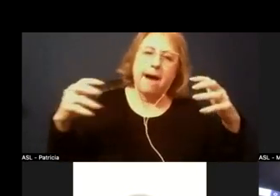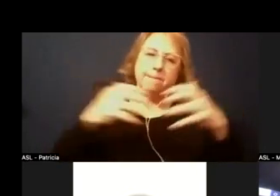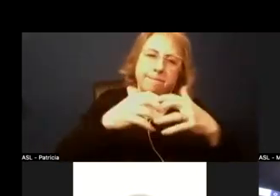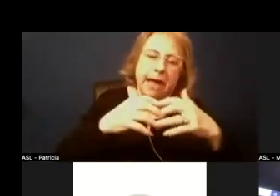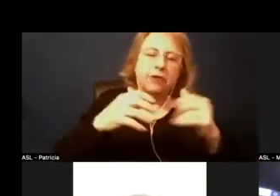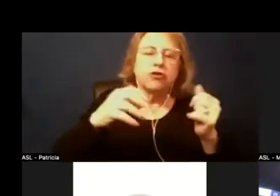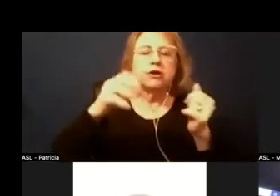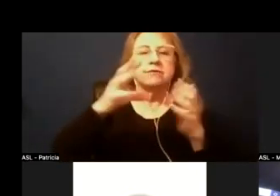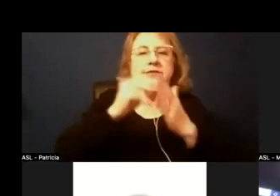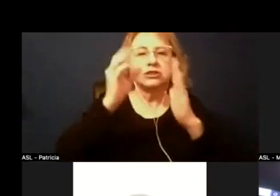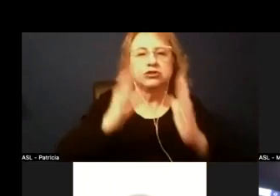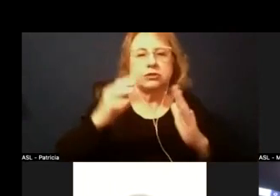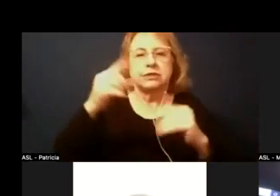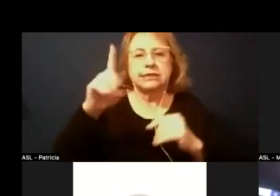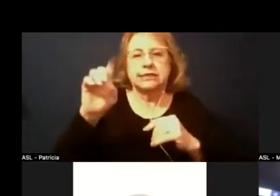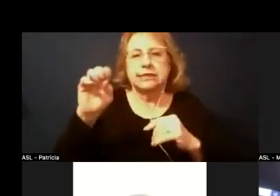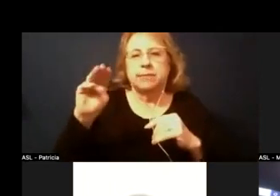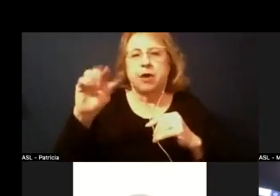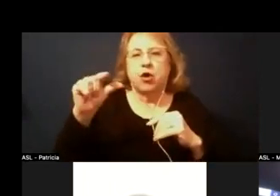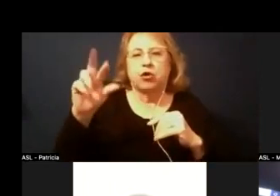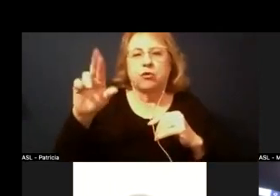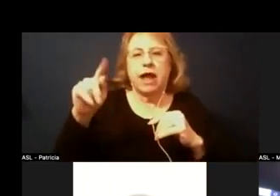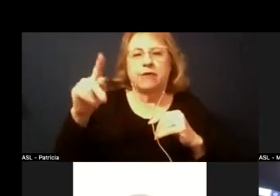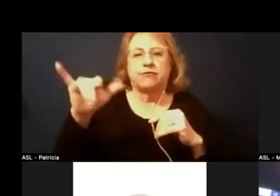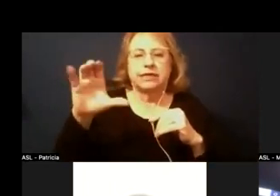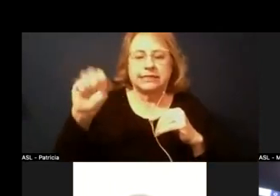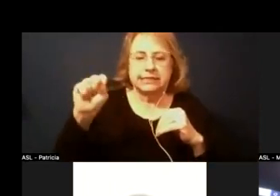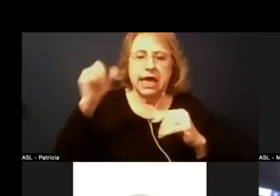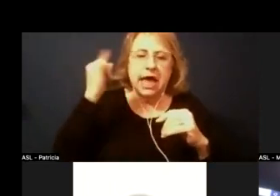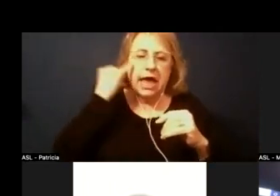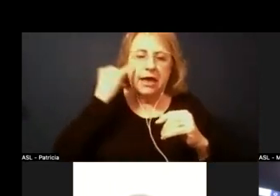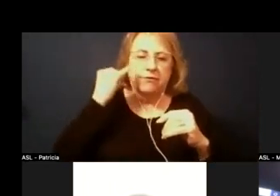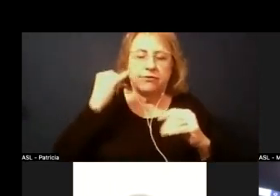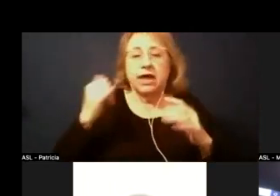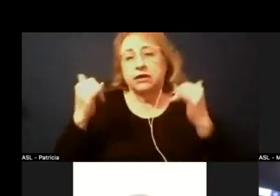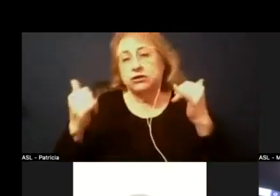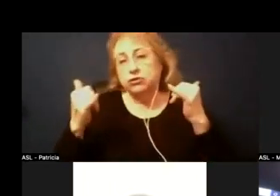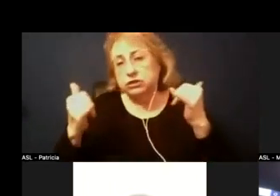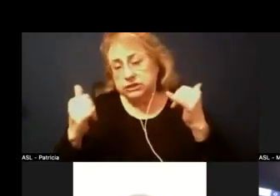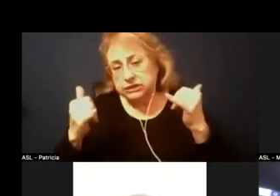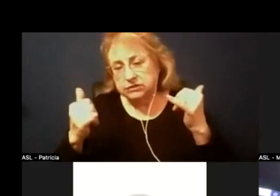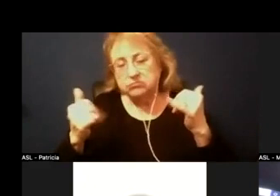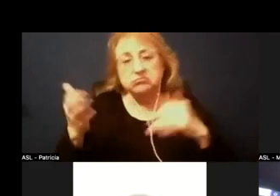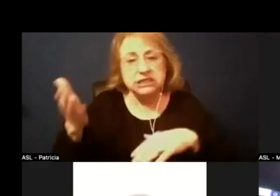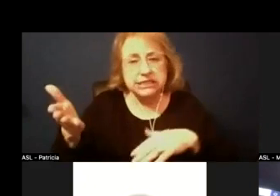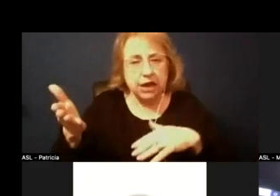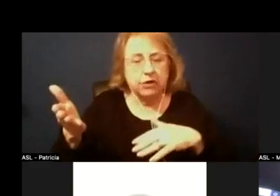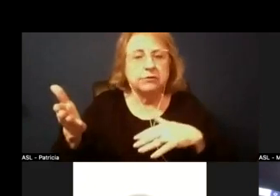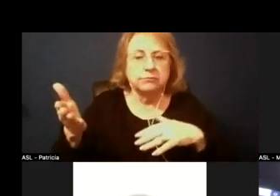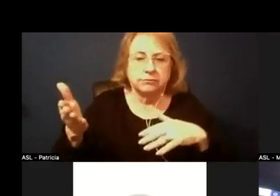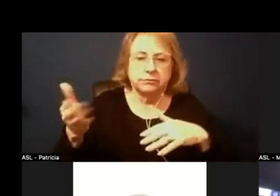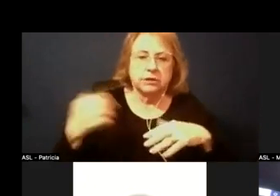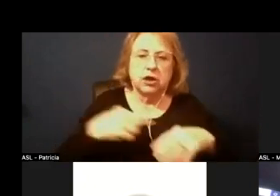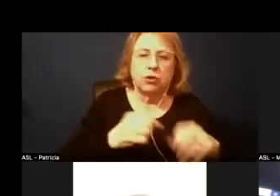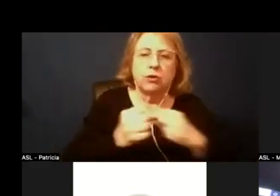are those goals and um so yeah maybe if that could be a part of it if they currently exist that'd be great thank you we would love